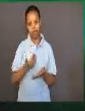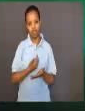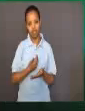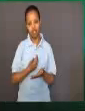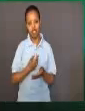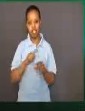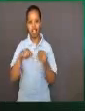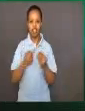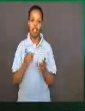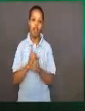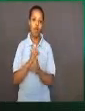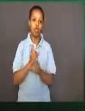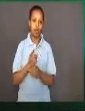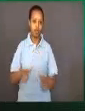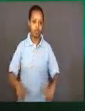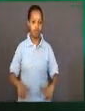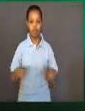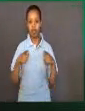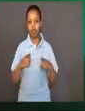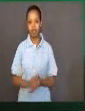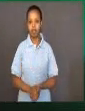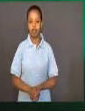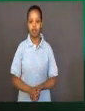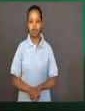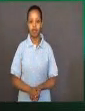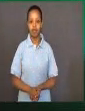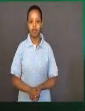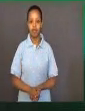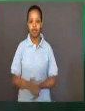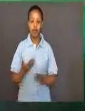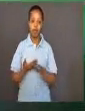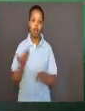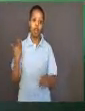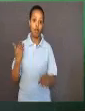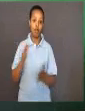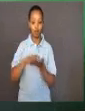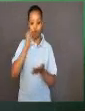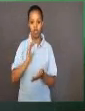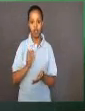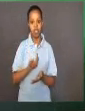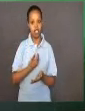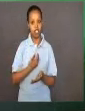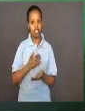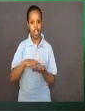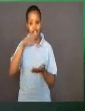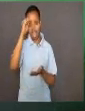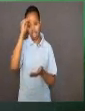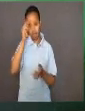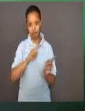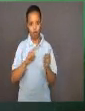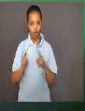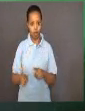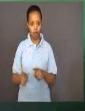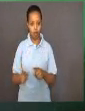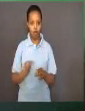origins of life. In our last lesson, we learned about the